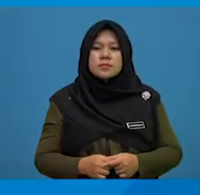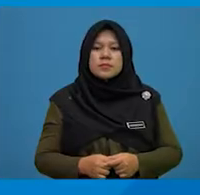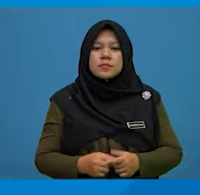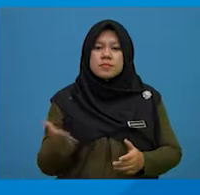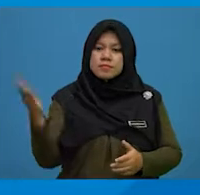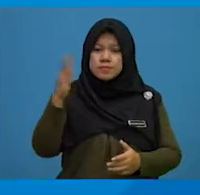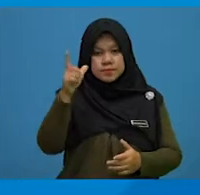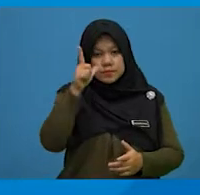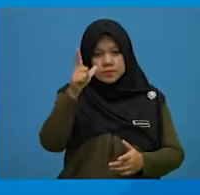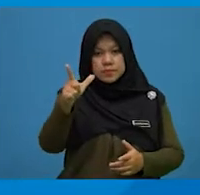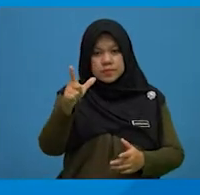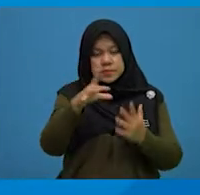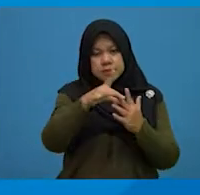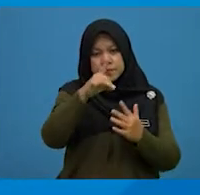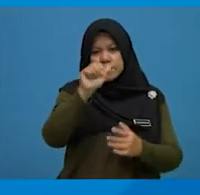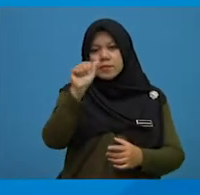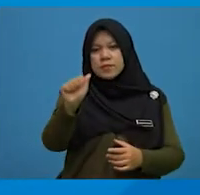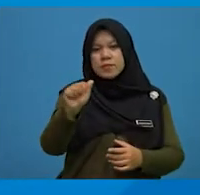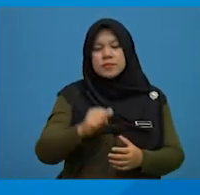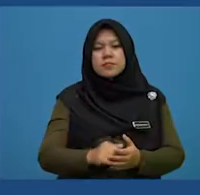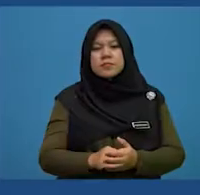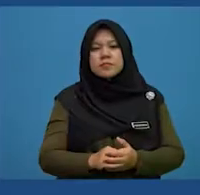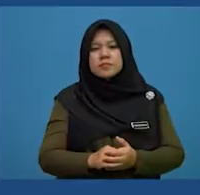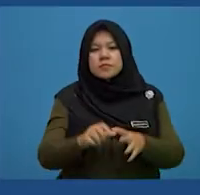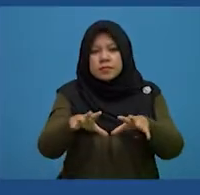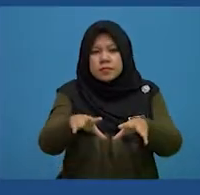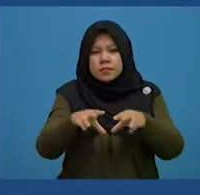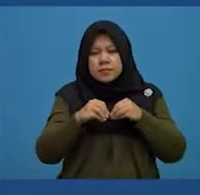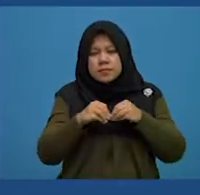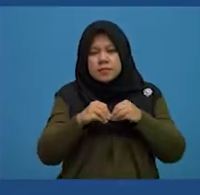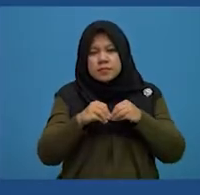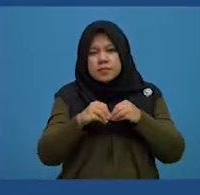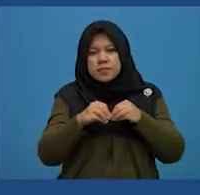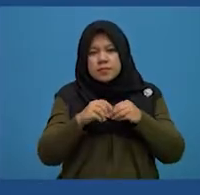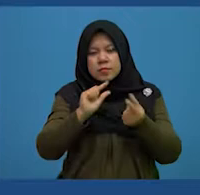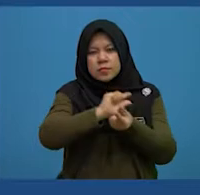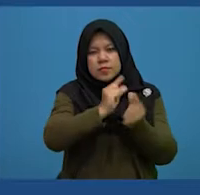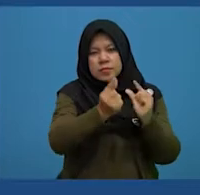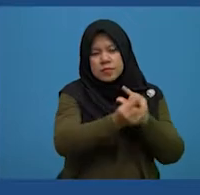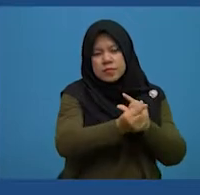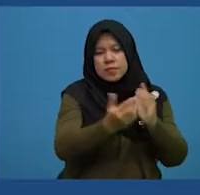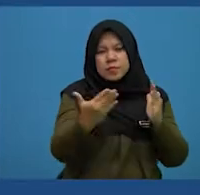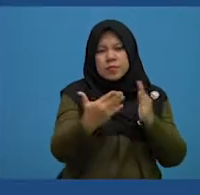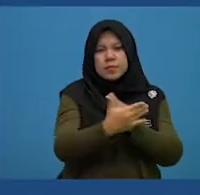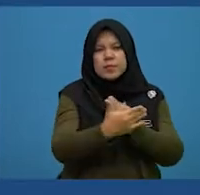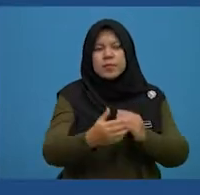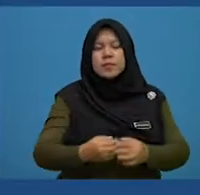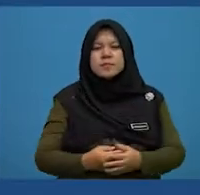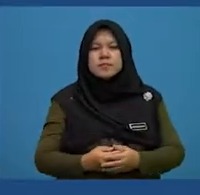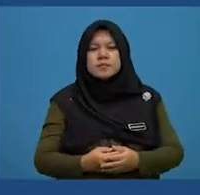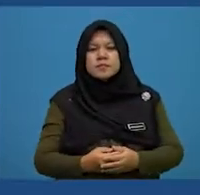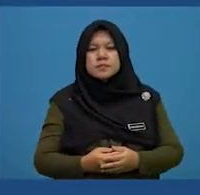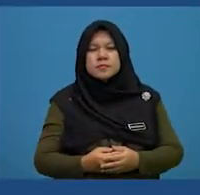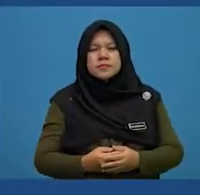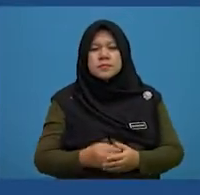Let's look at option A. Appeal line five can best be replaced